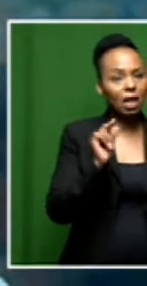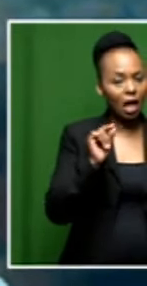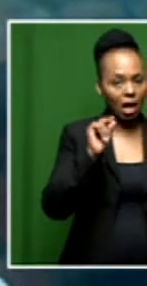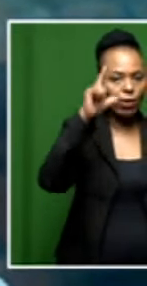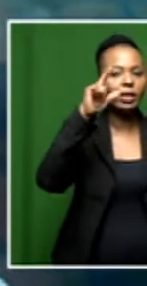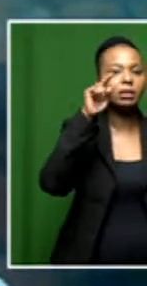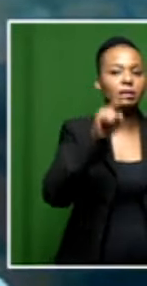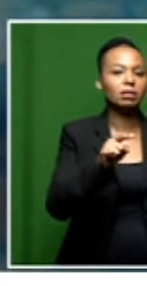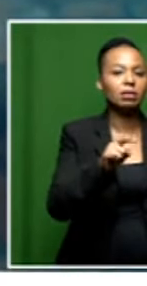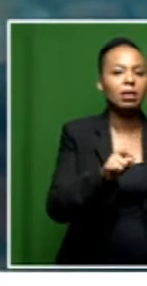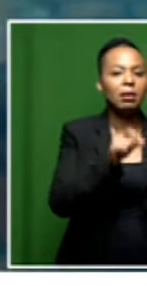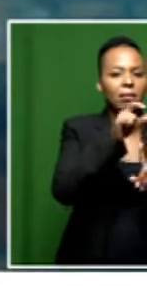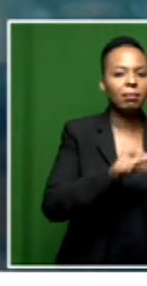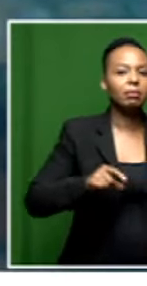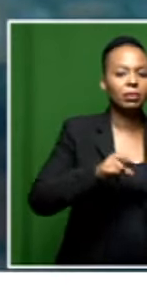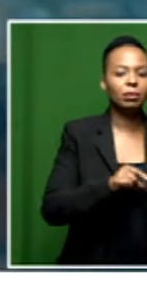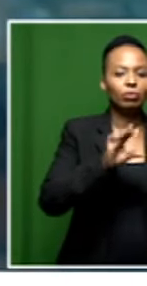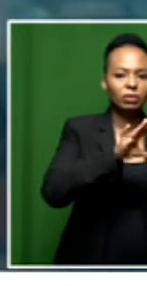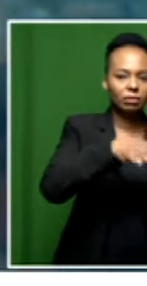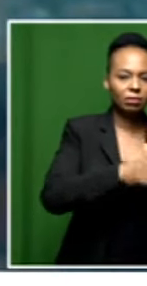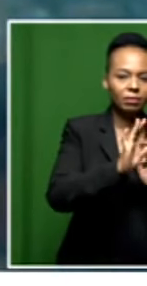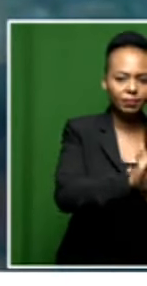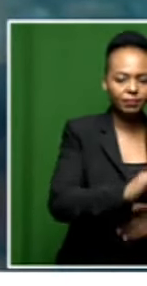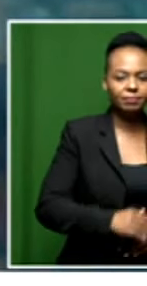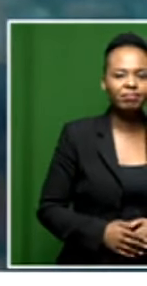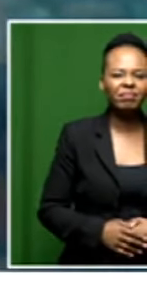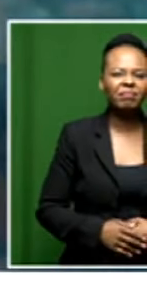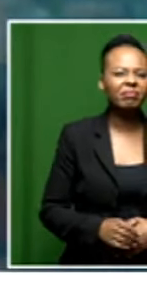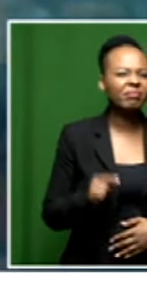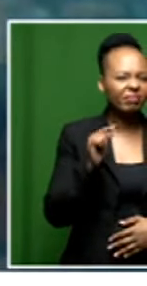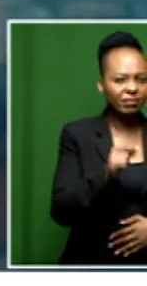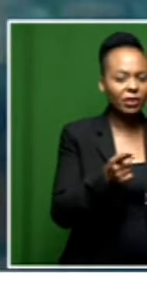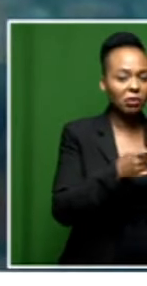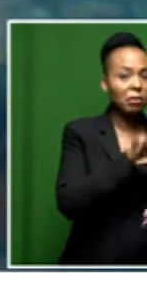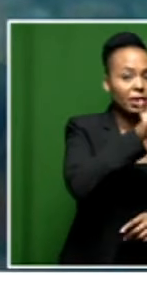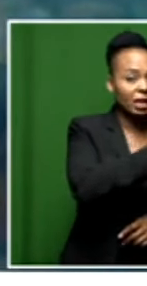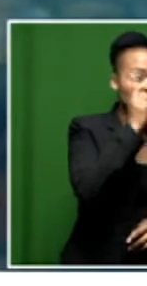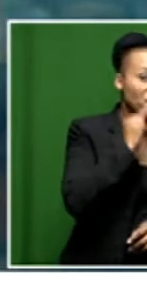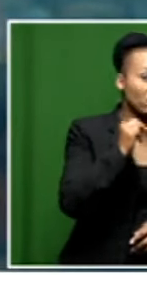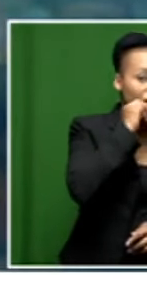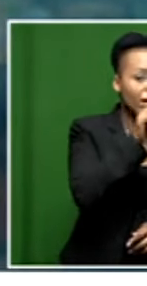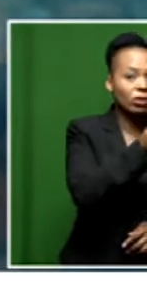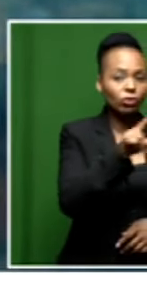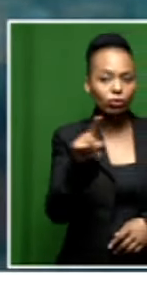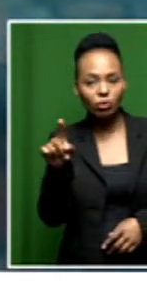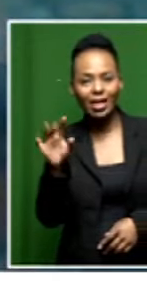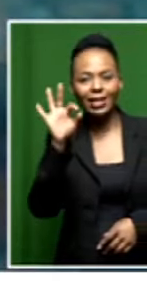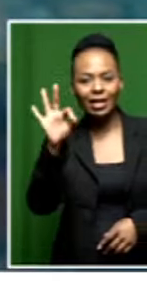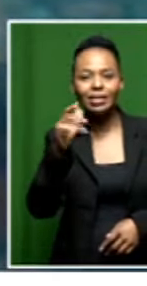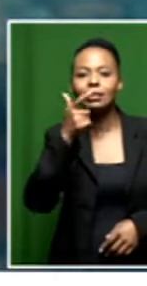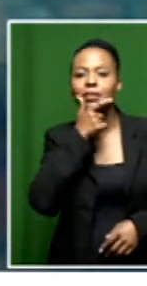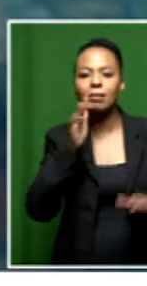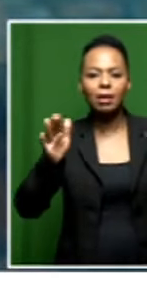plight of persons with disabilities. It is ran from the 3rd of November to the 3rd of December.